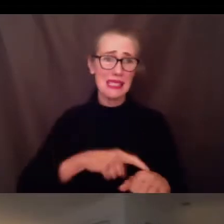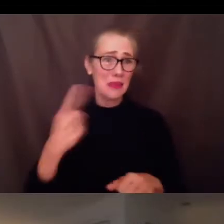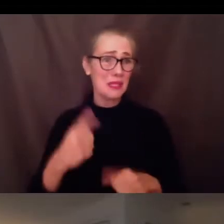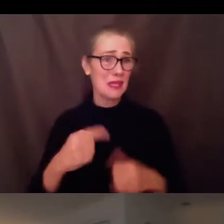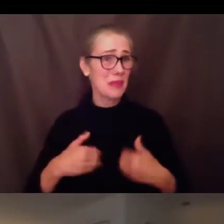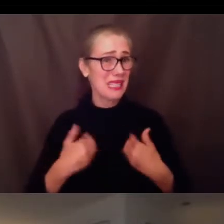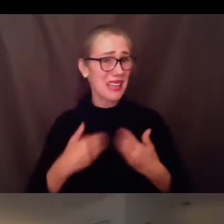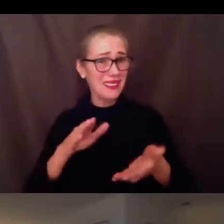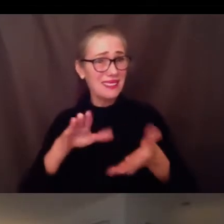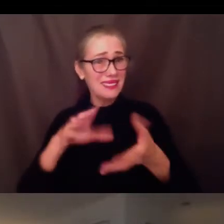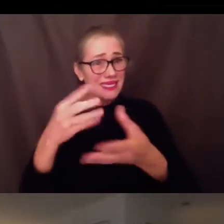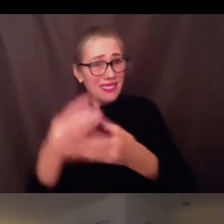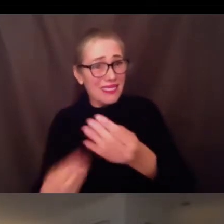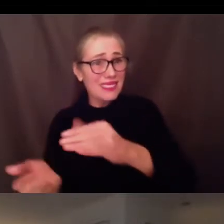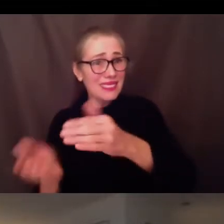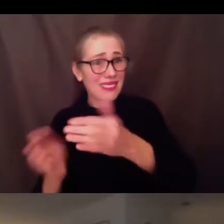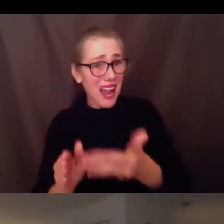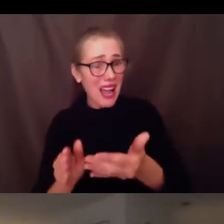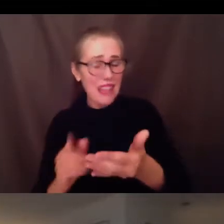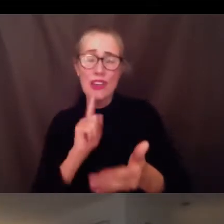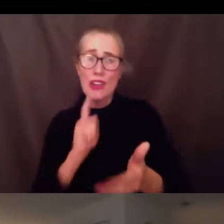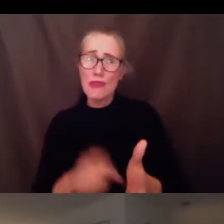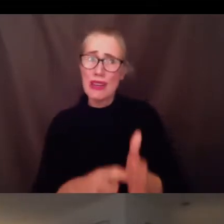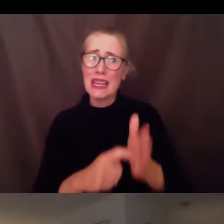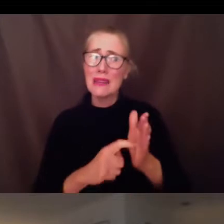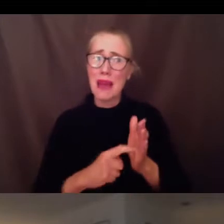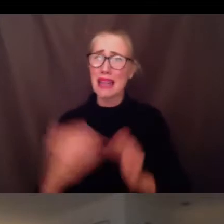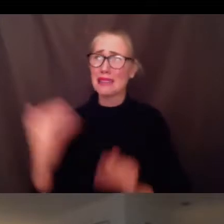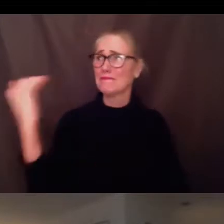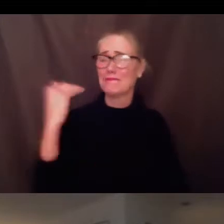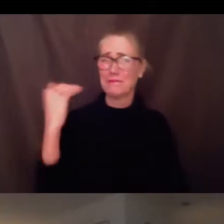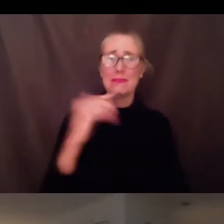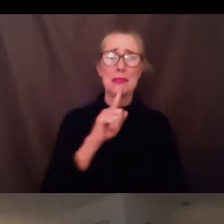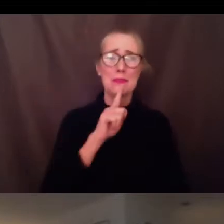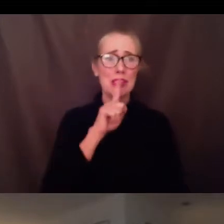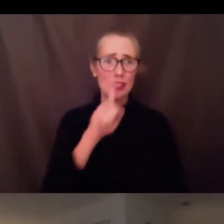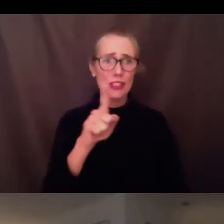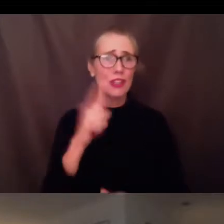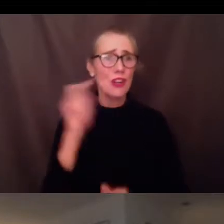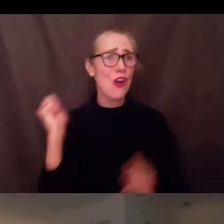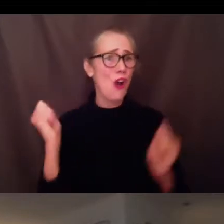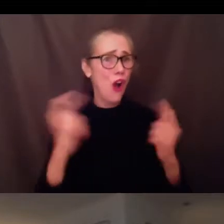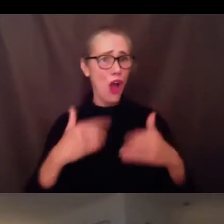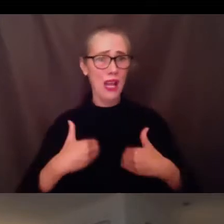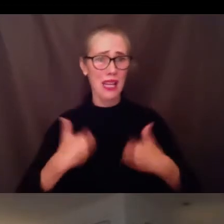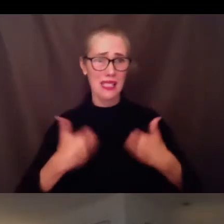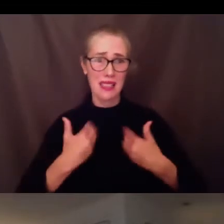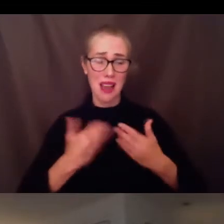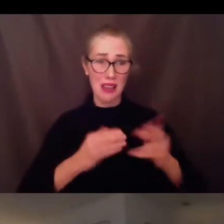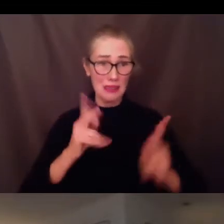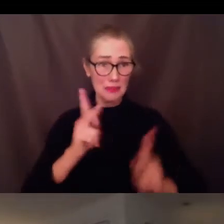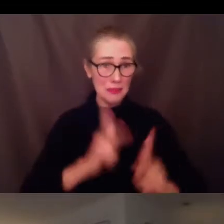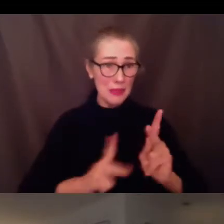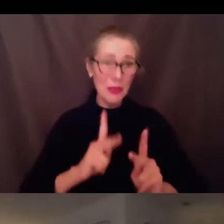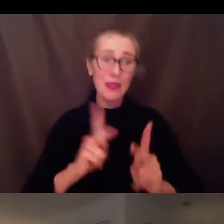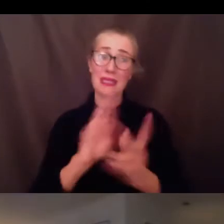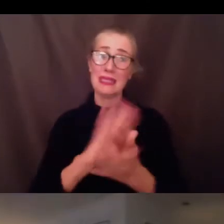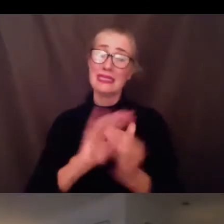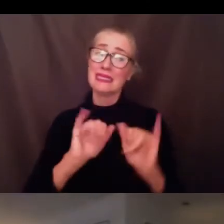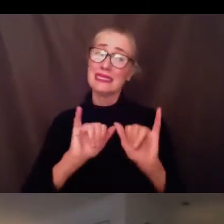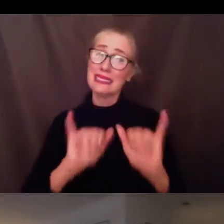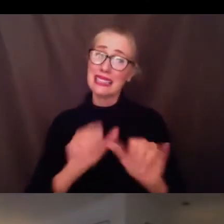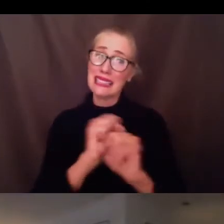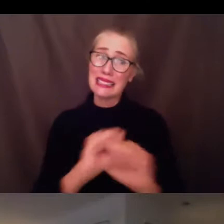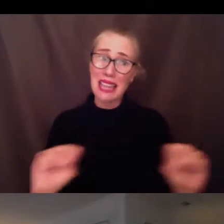as a community must do whatever we can to ensure the safety of every young person. So to honor the